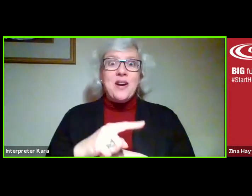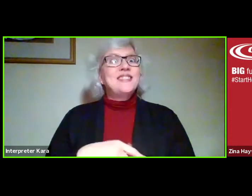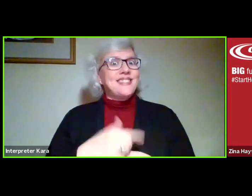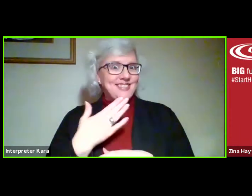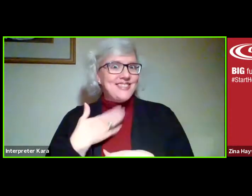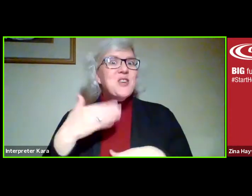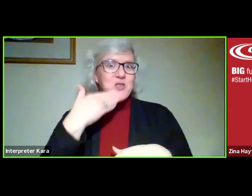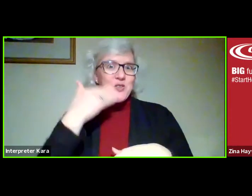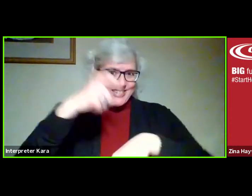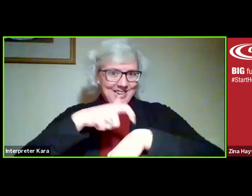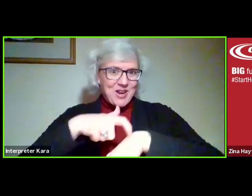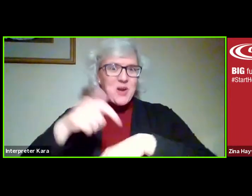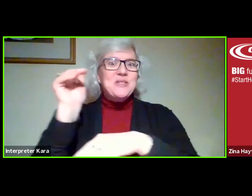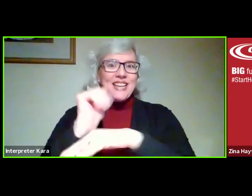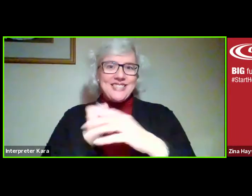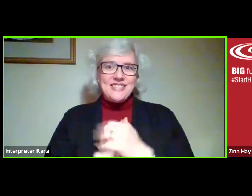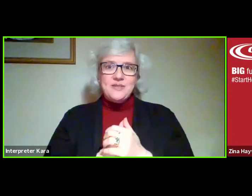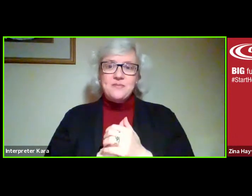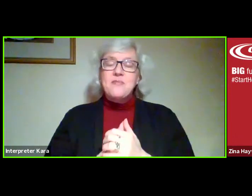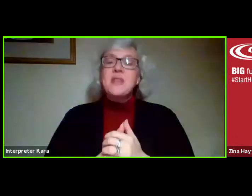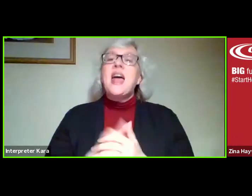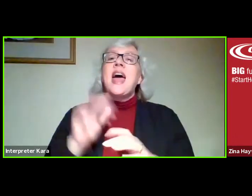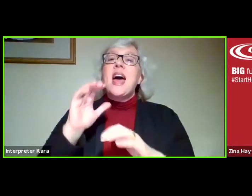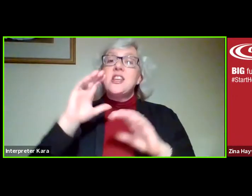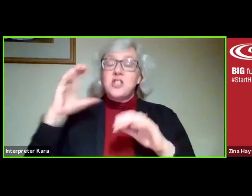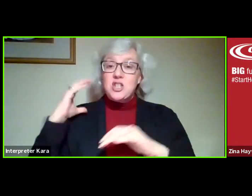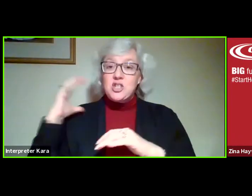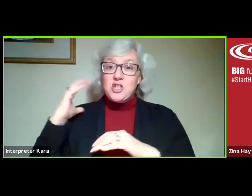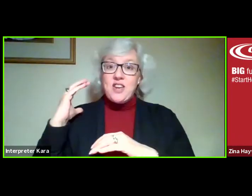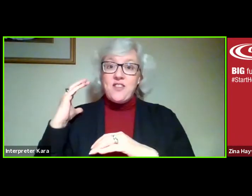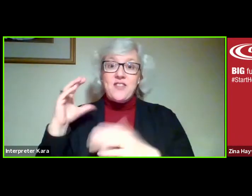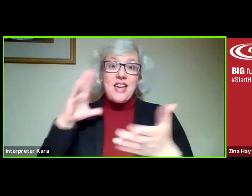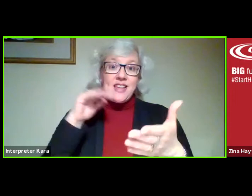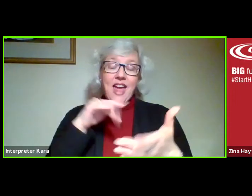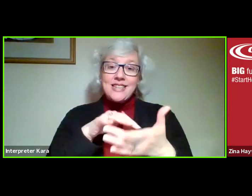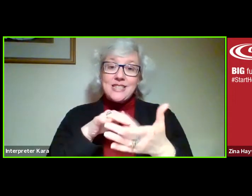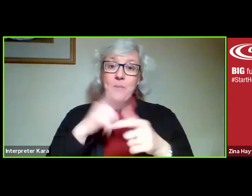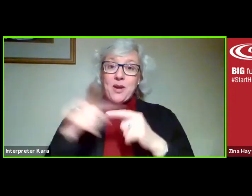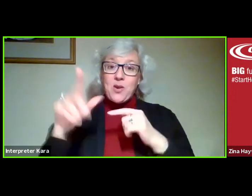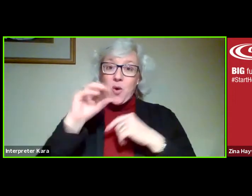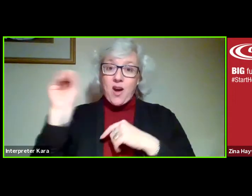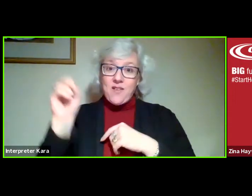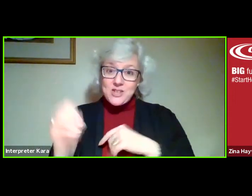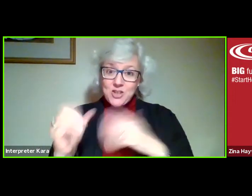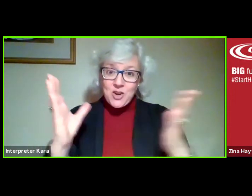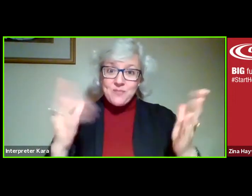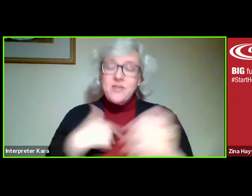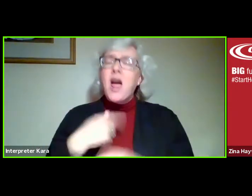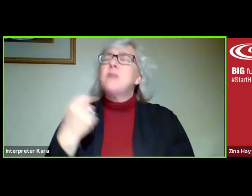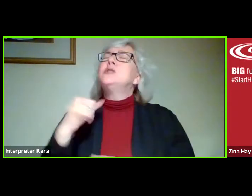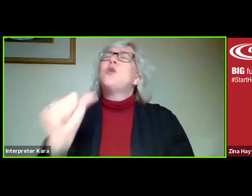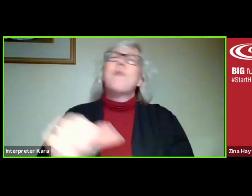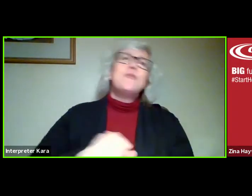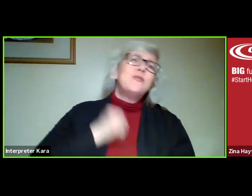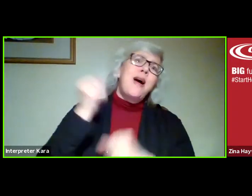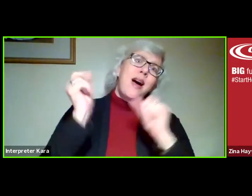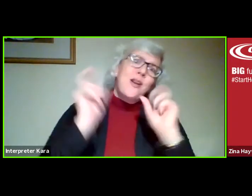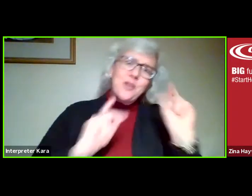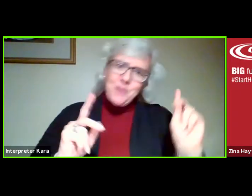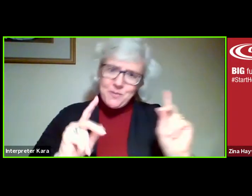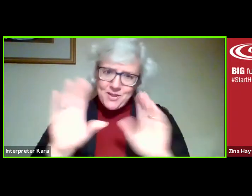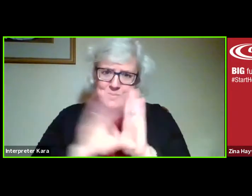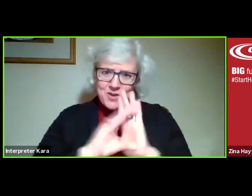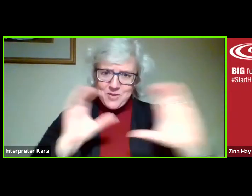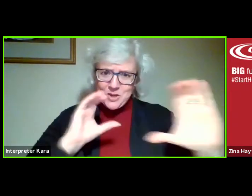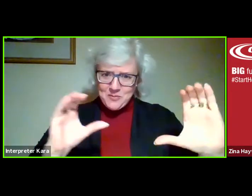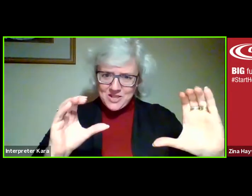tonight. As a Chief Academic Officer, I'm so proud of our Graphic Communications Program for many reasons, and one of